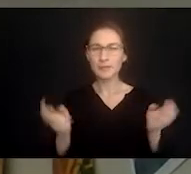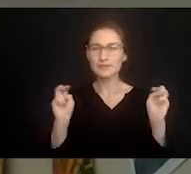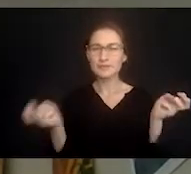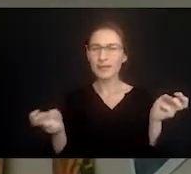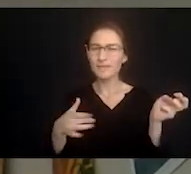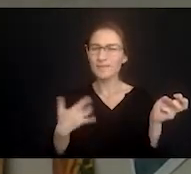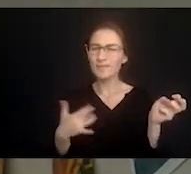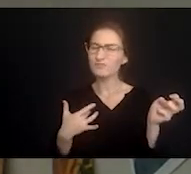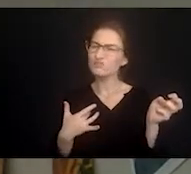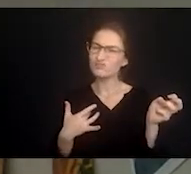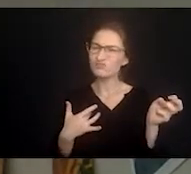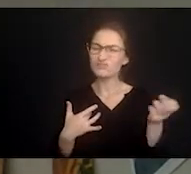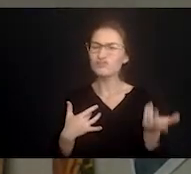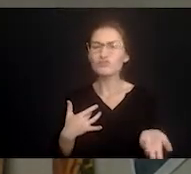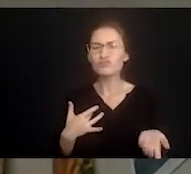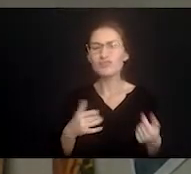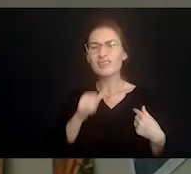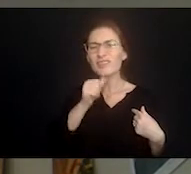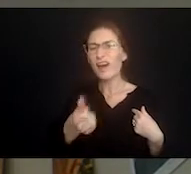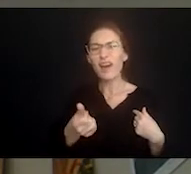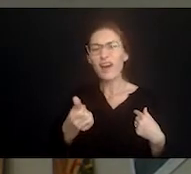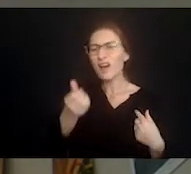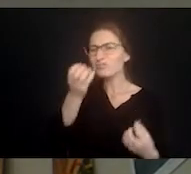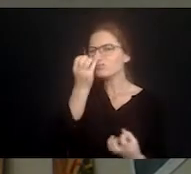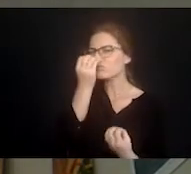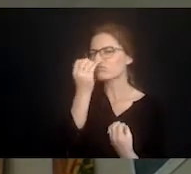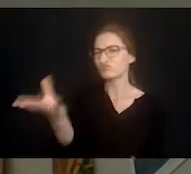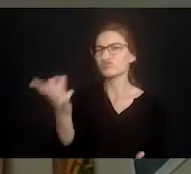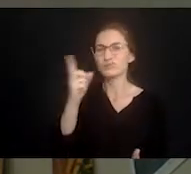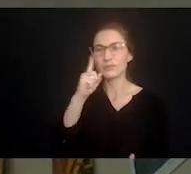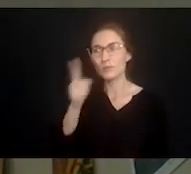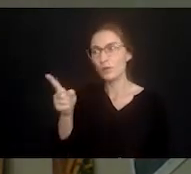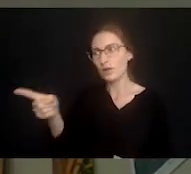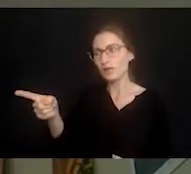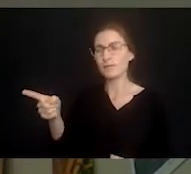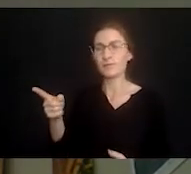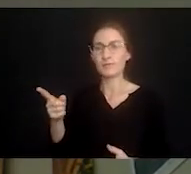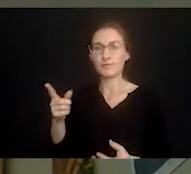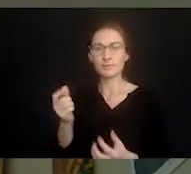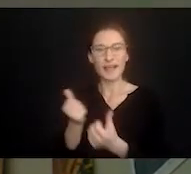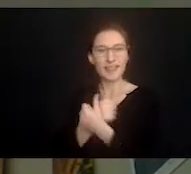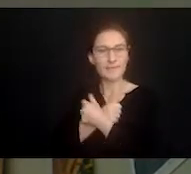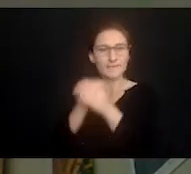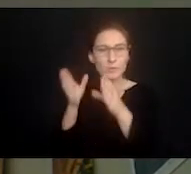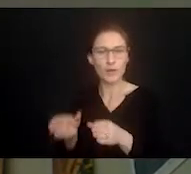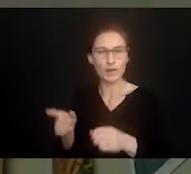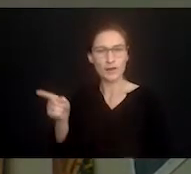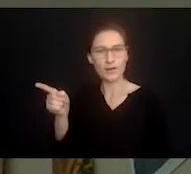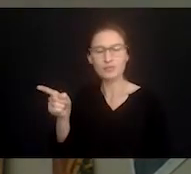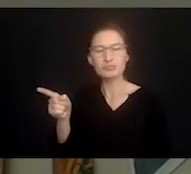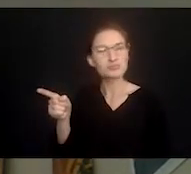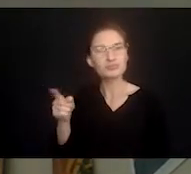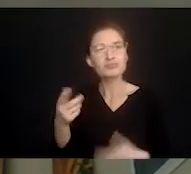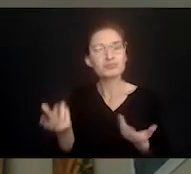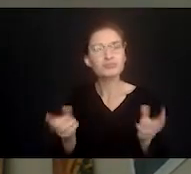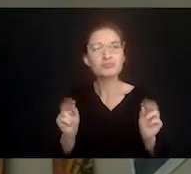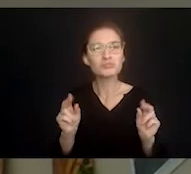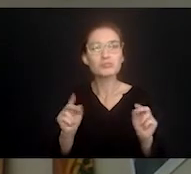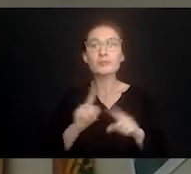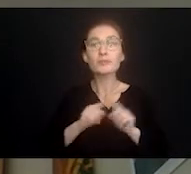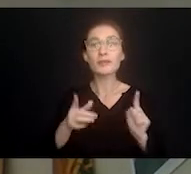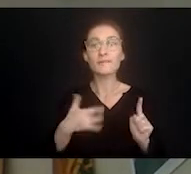you looked at the title and said, well, it's not really that I don't care for my loved one that I'm providing caregiving services for.